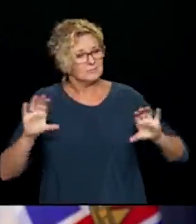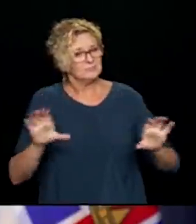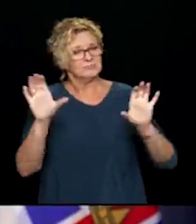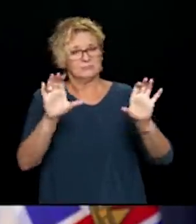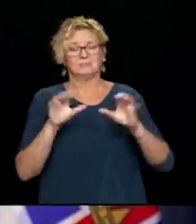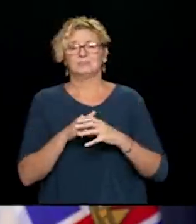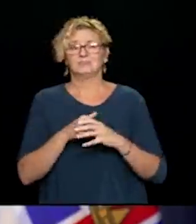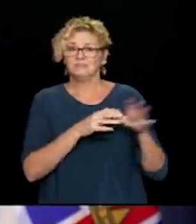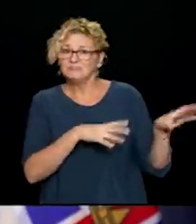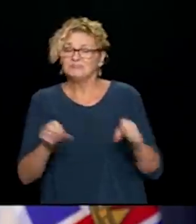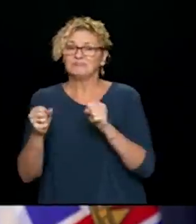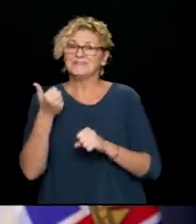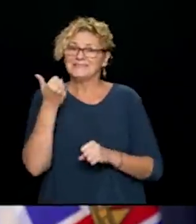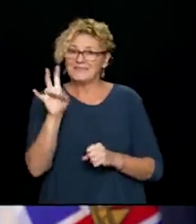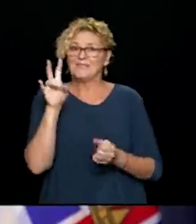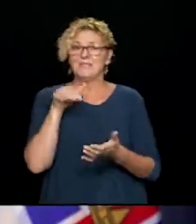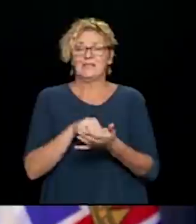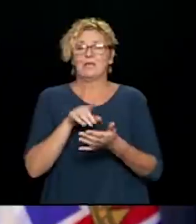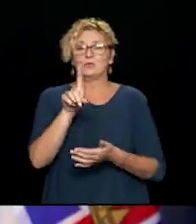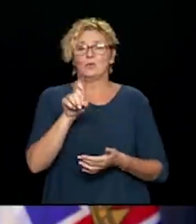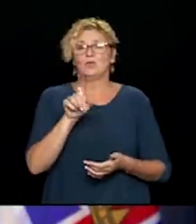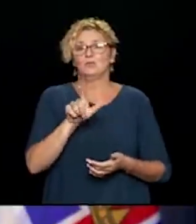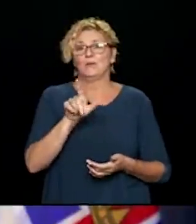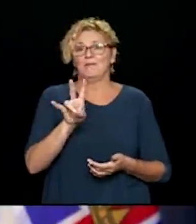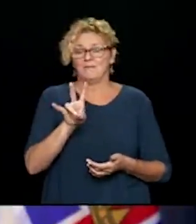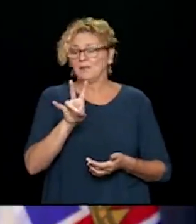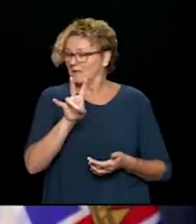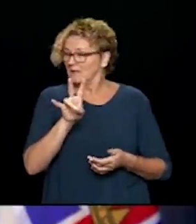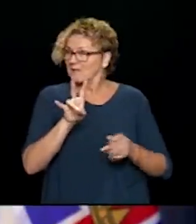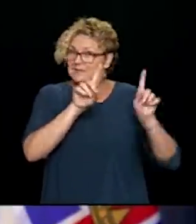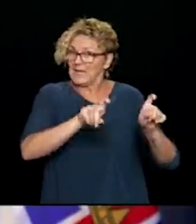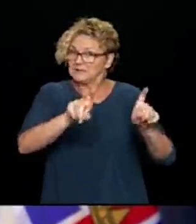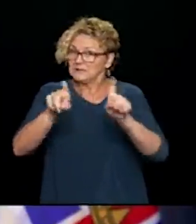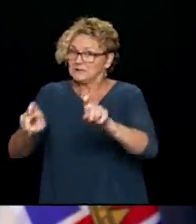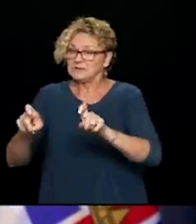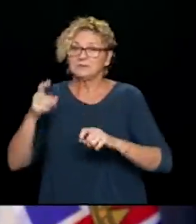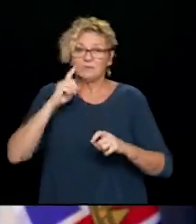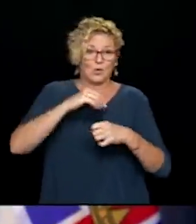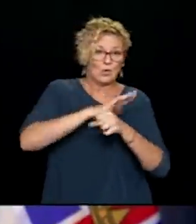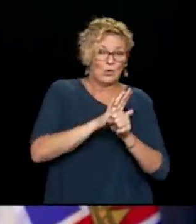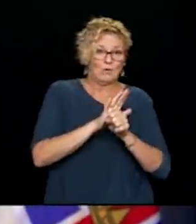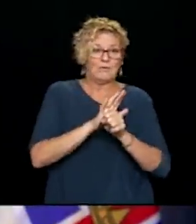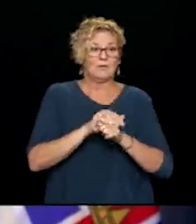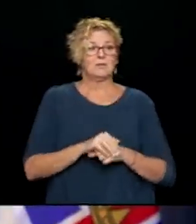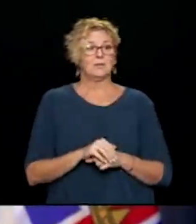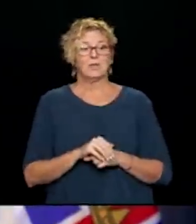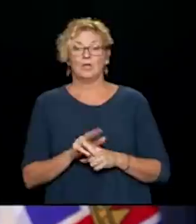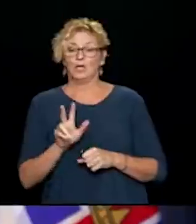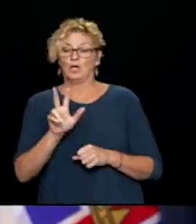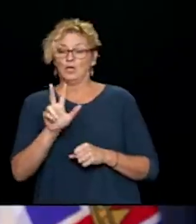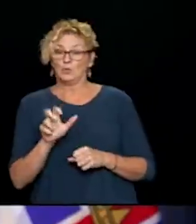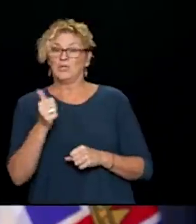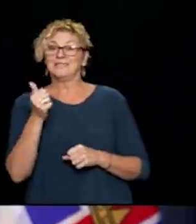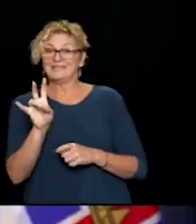This past weekend over the three days, public health conducted 17,125 tests